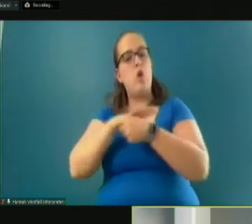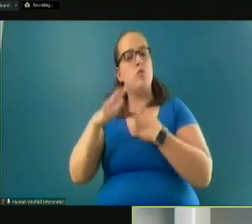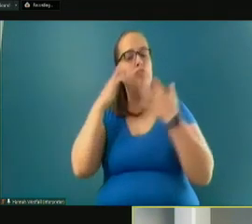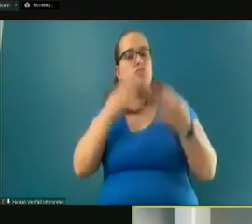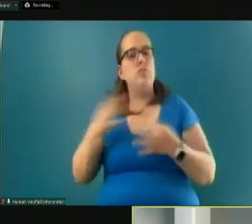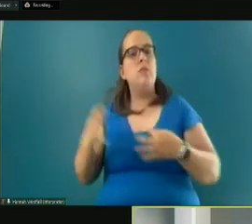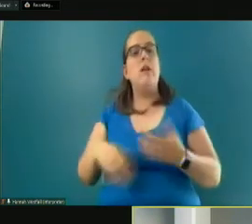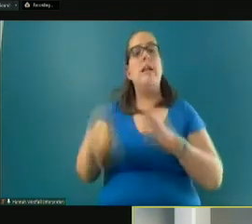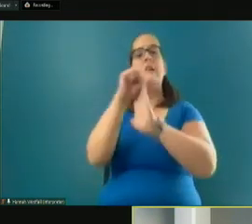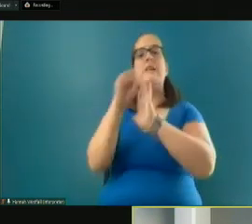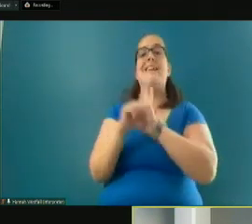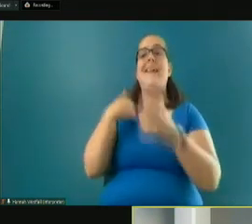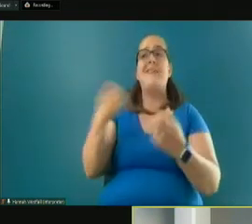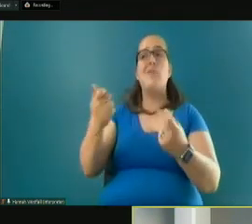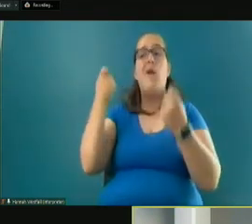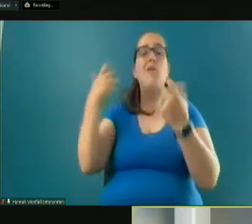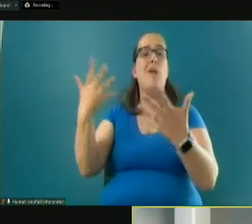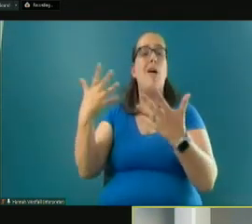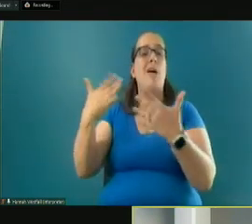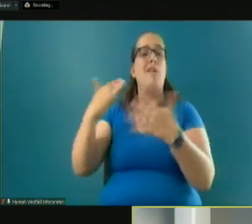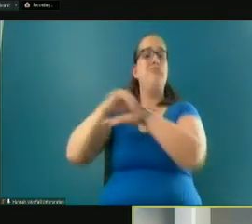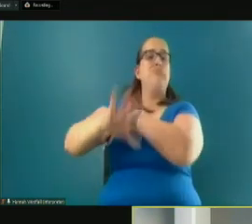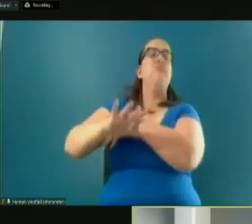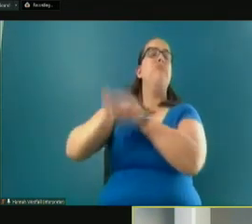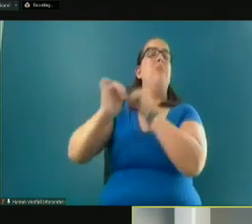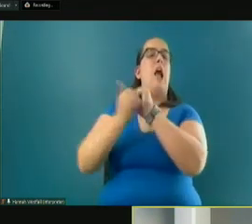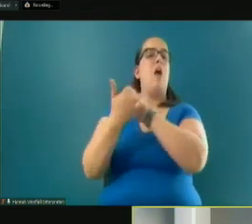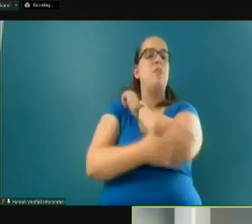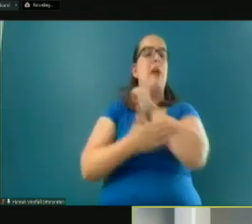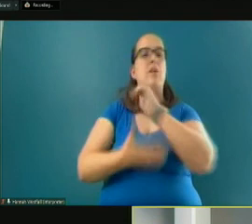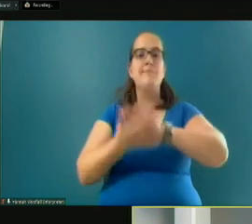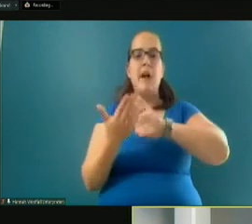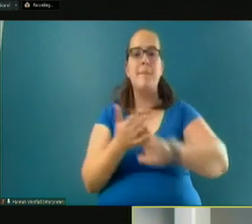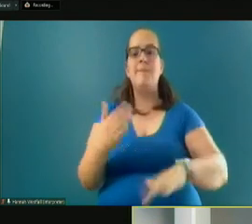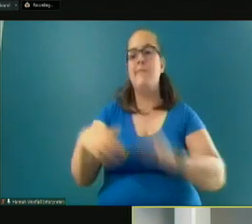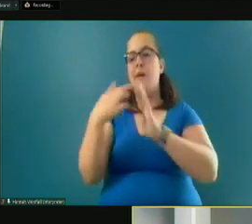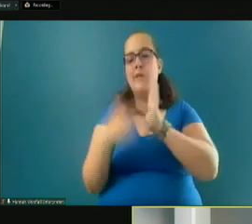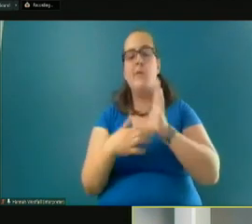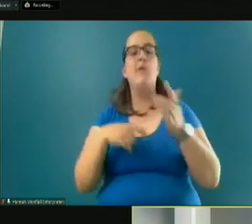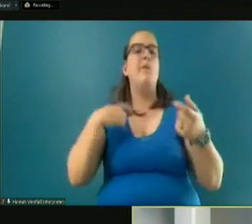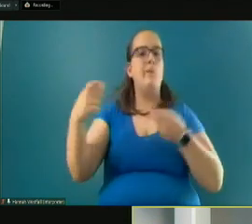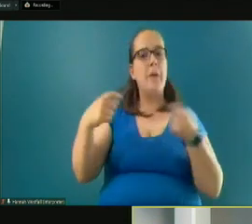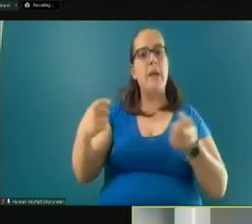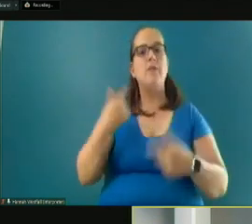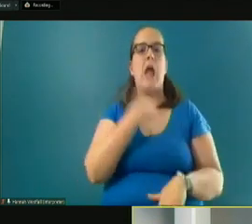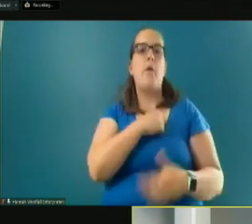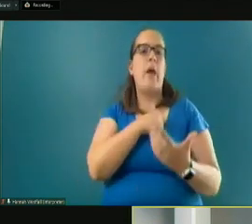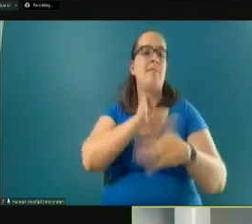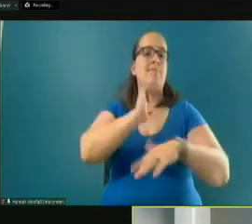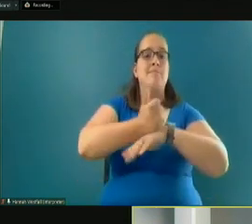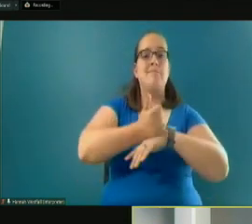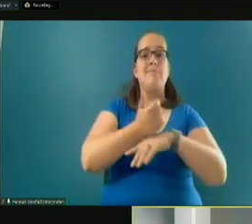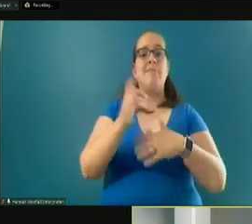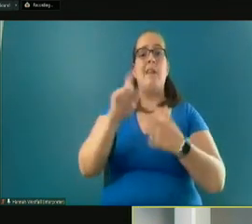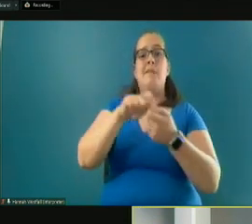The state has a lot to do with how counties operate and the rules and regulations that we administer, particularly in our